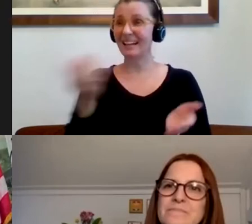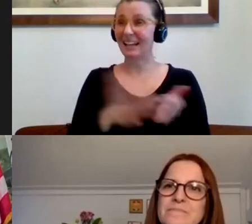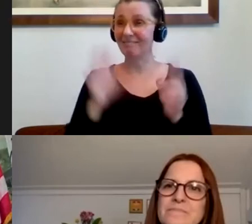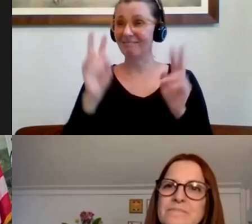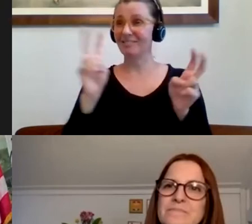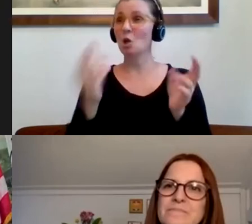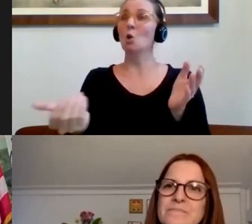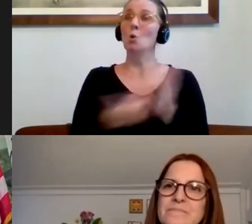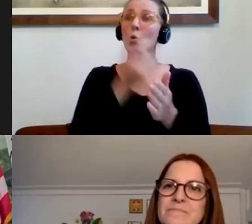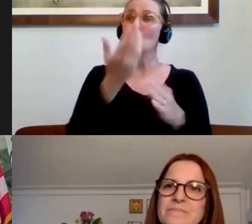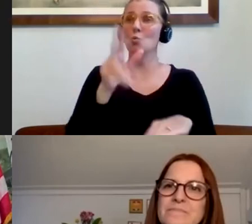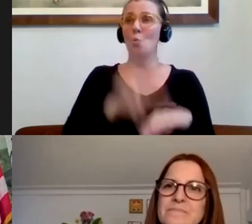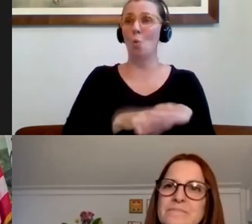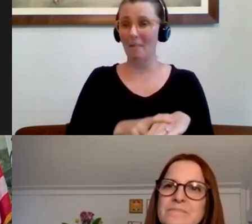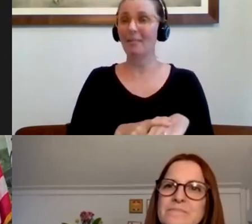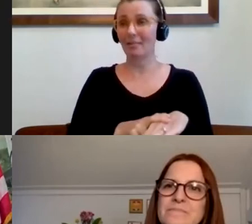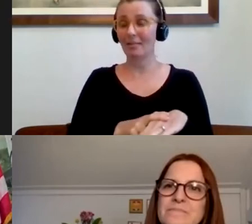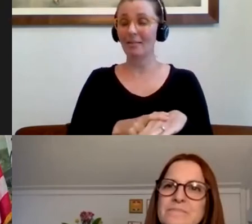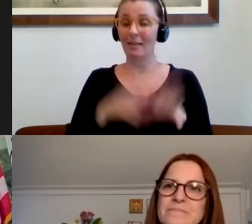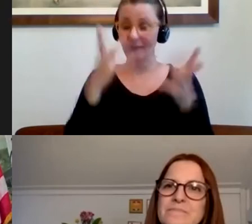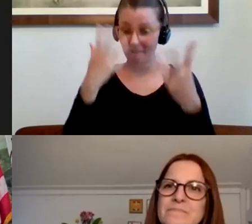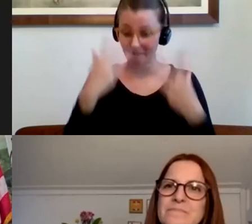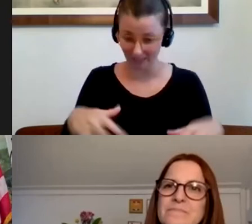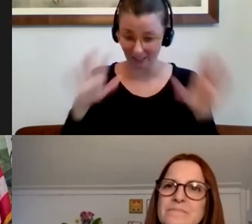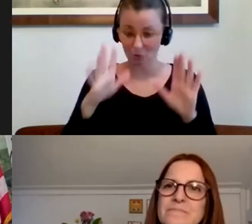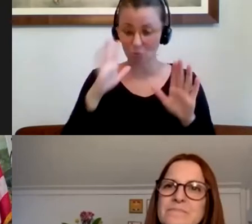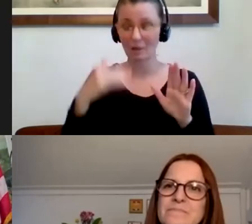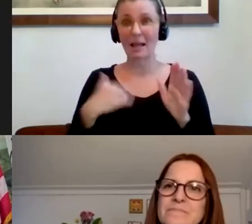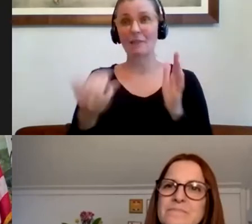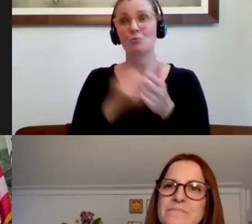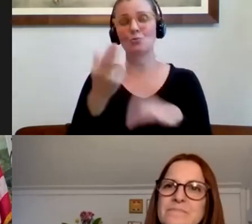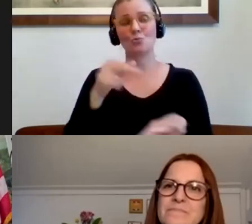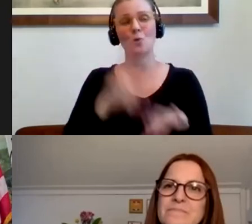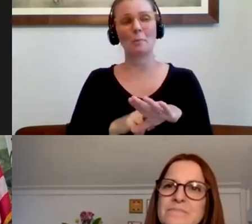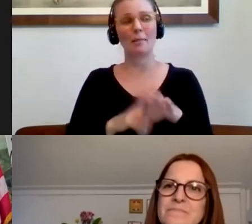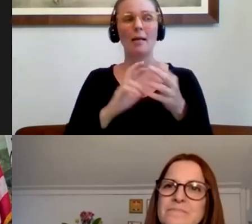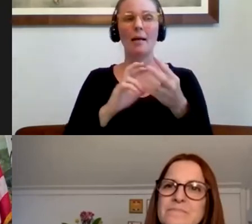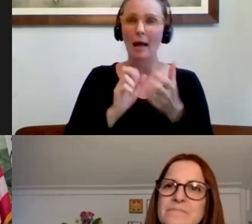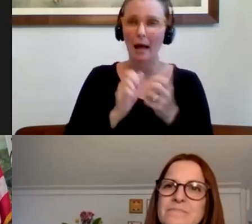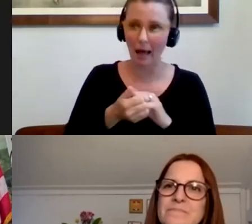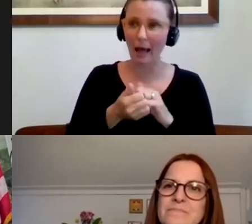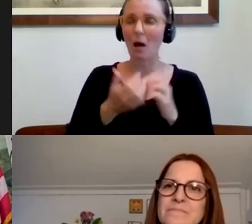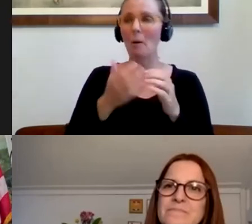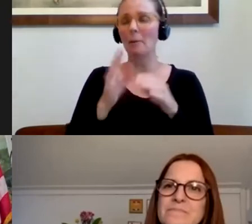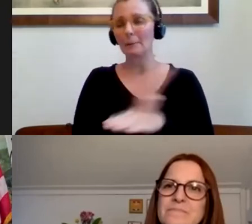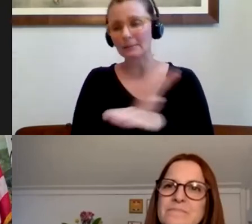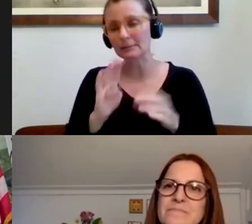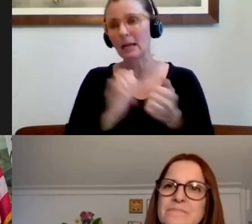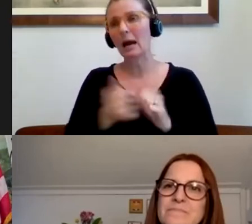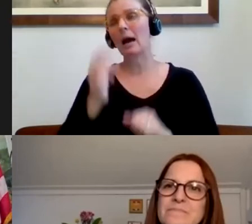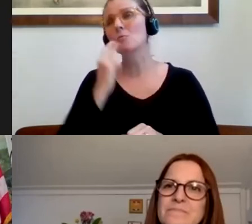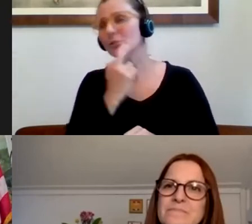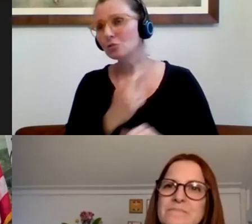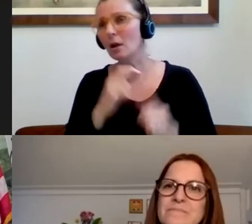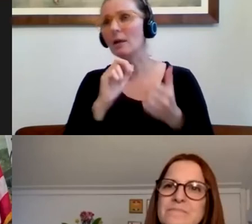a new normal. And I think that there are going to be a lot of different ways of how we're going to be doing business that we have to take into account when we're talking about a virus